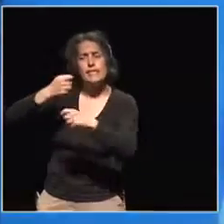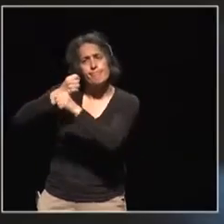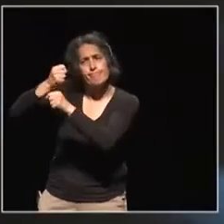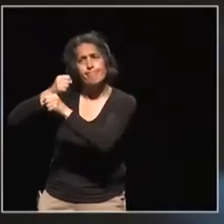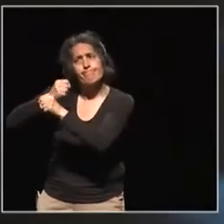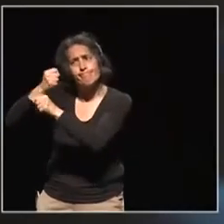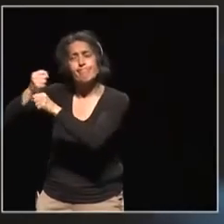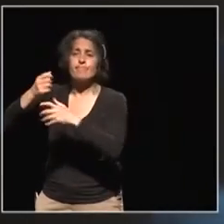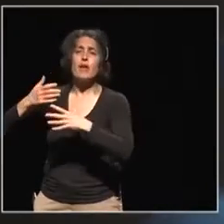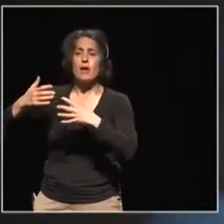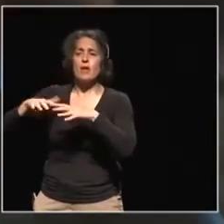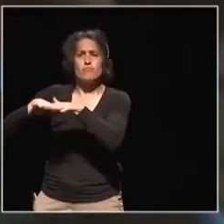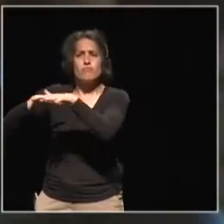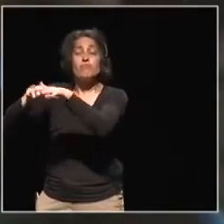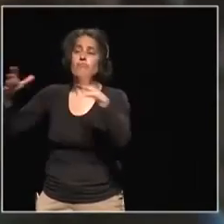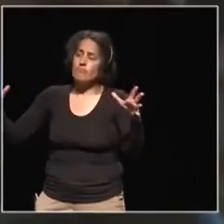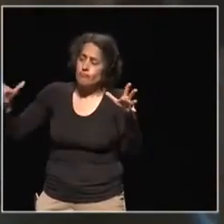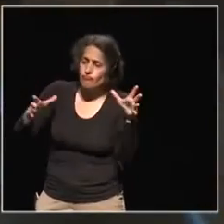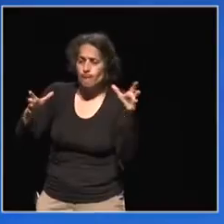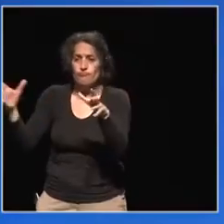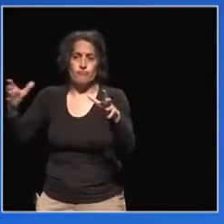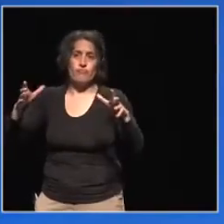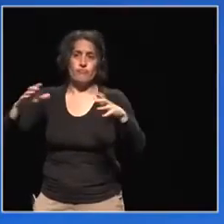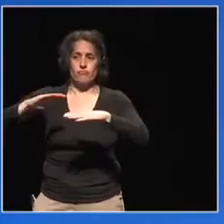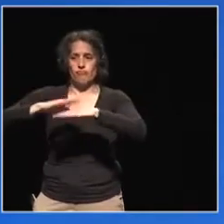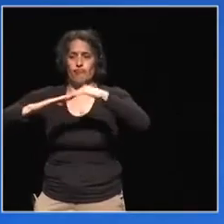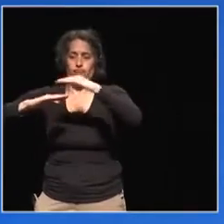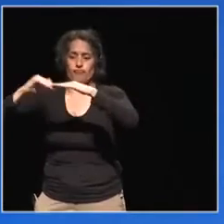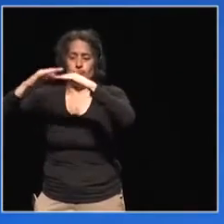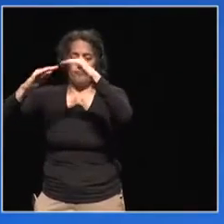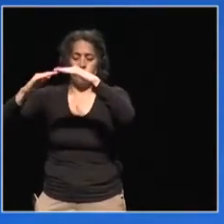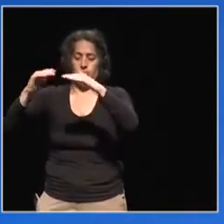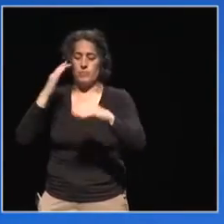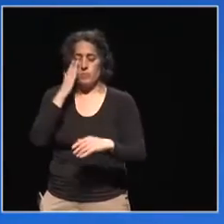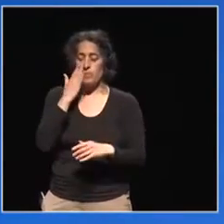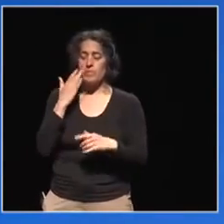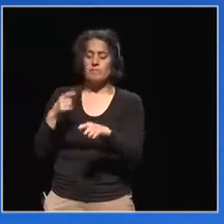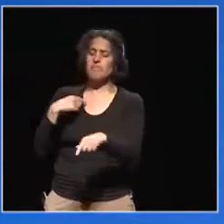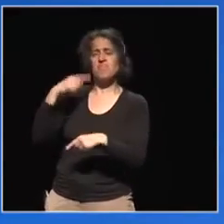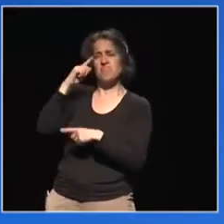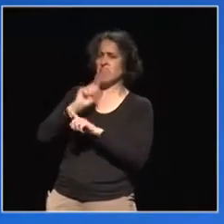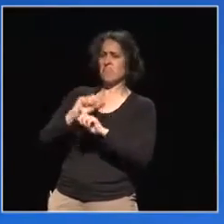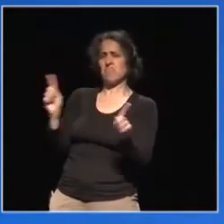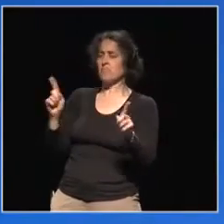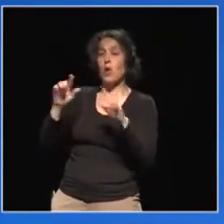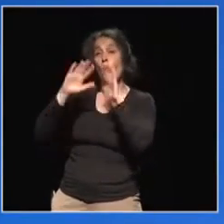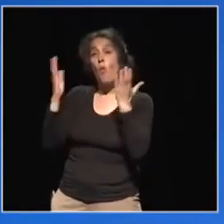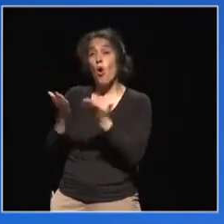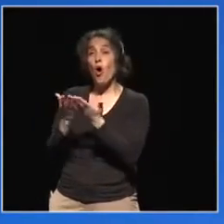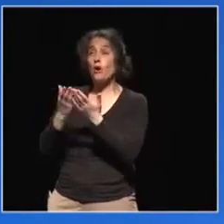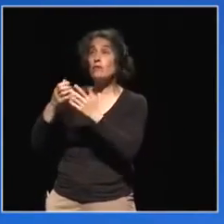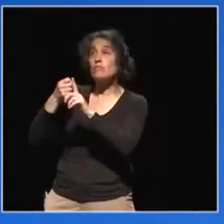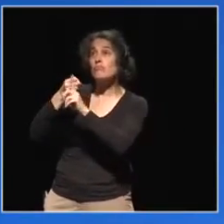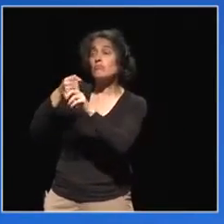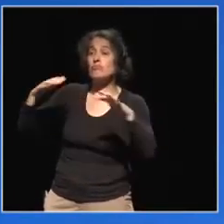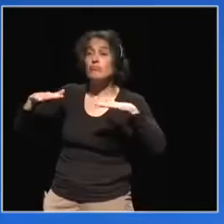leading the transformation. I don't believe that a World Citizens Movement can work. It's a sort of utopia, who at the end reach nothing. I really believe that